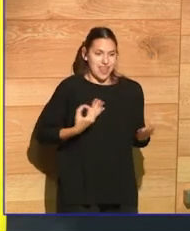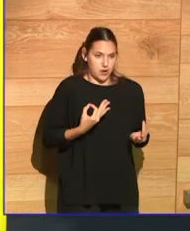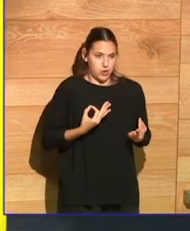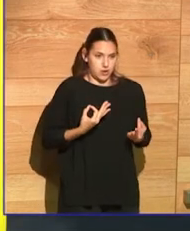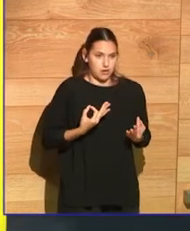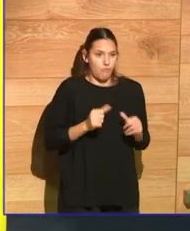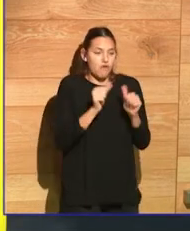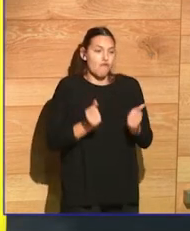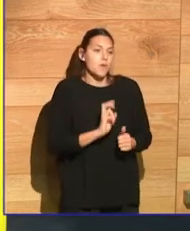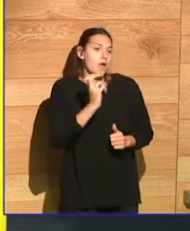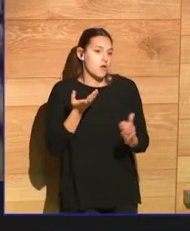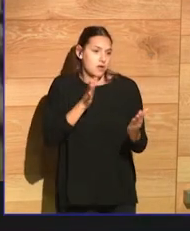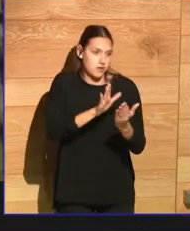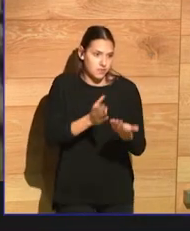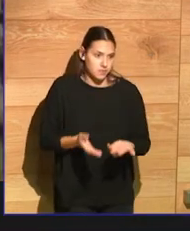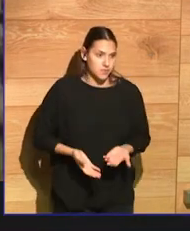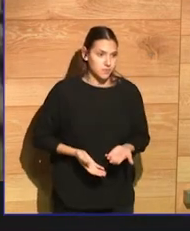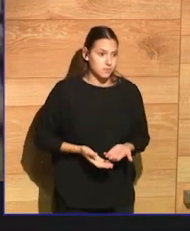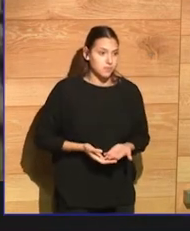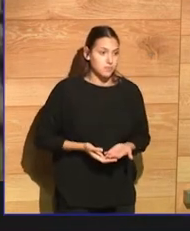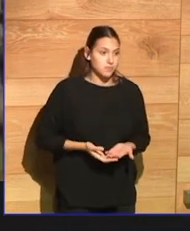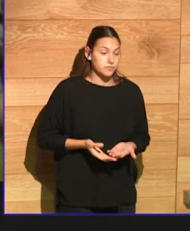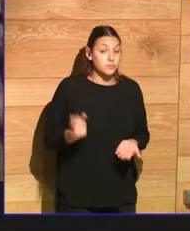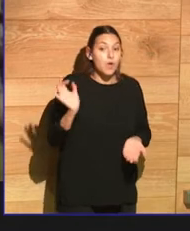horror over what they can't resolve right now.